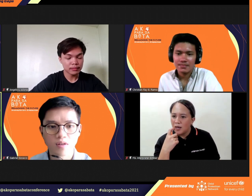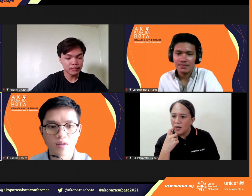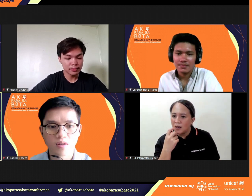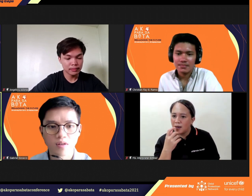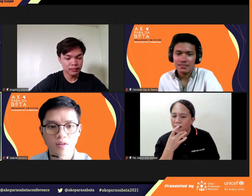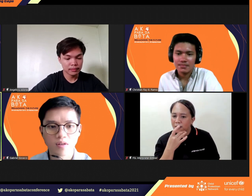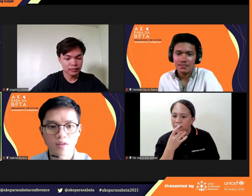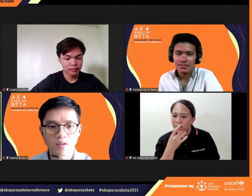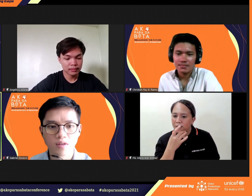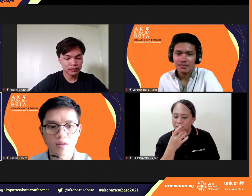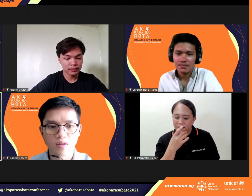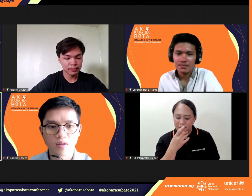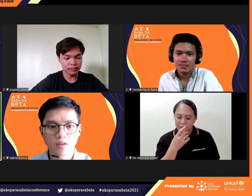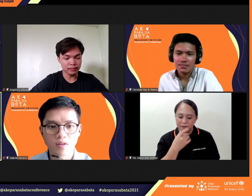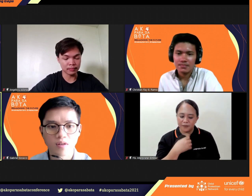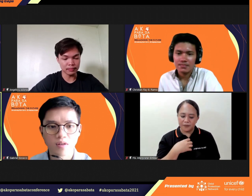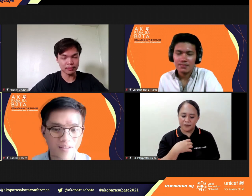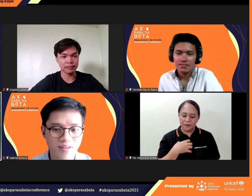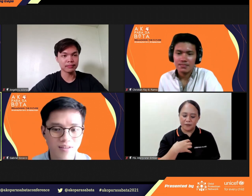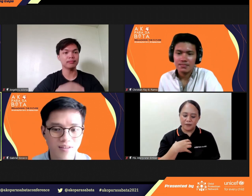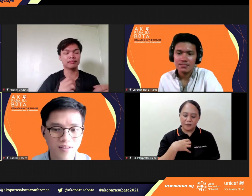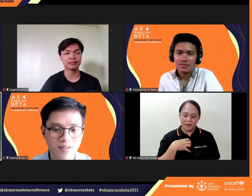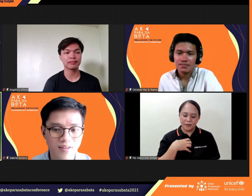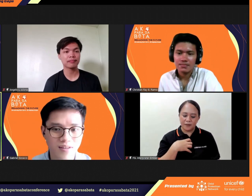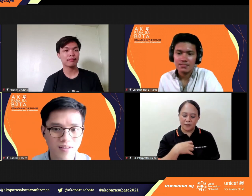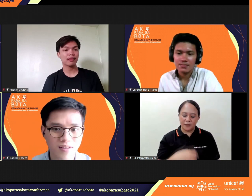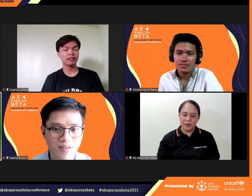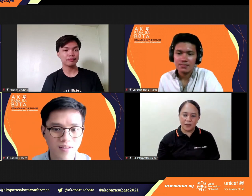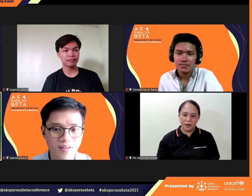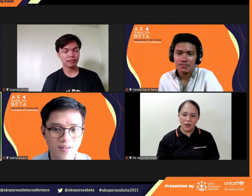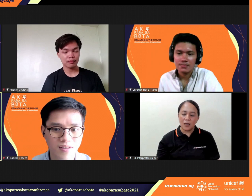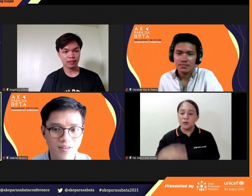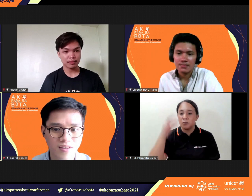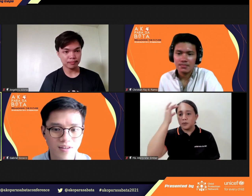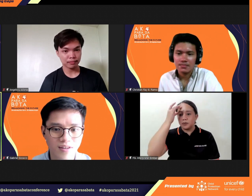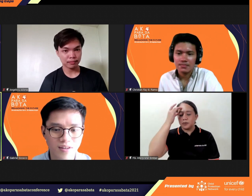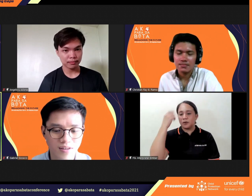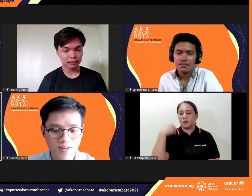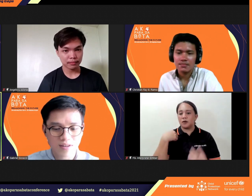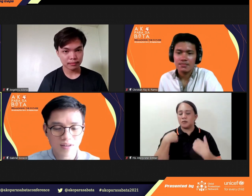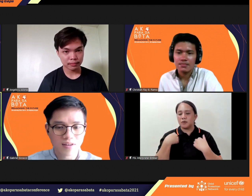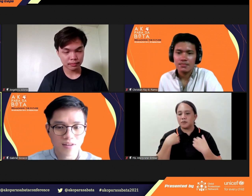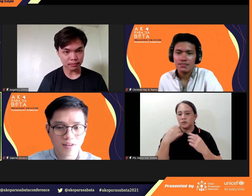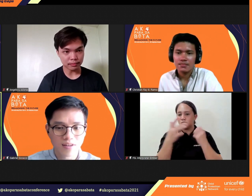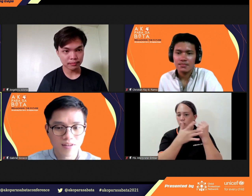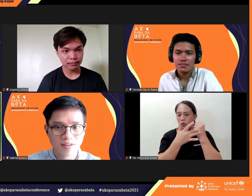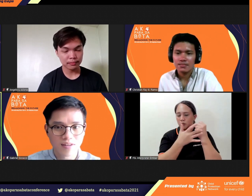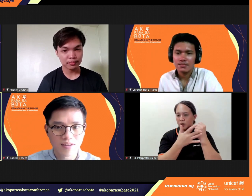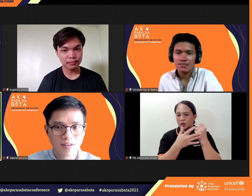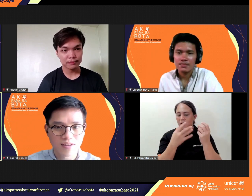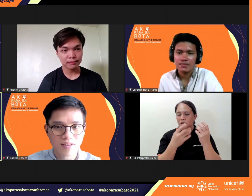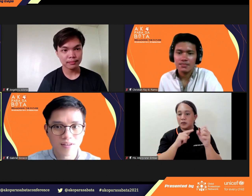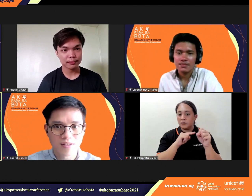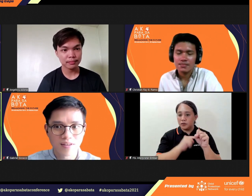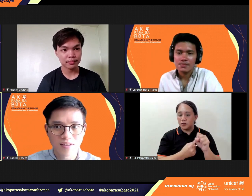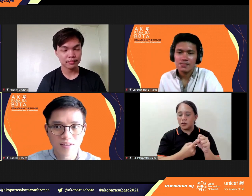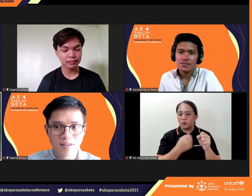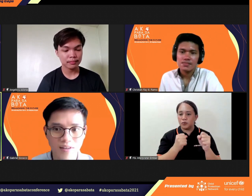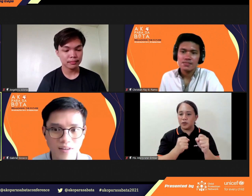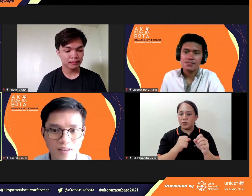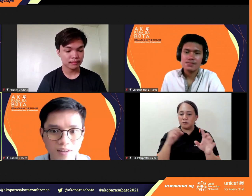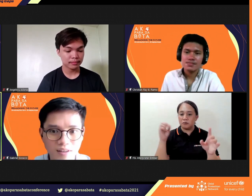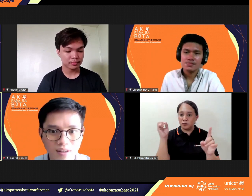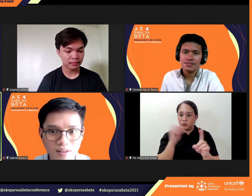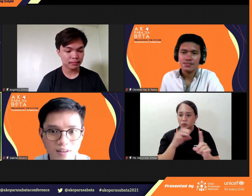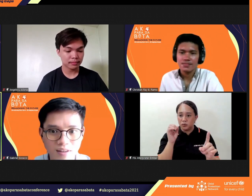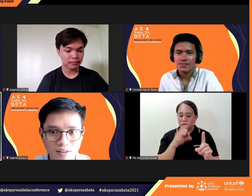we actually of course are mindful about trauma triggers so if it is a trigger then we shouldn't expose them